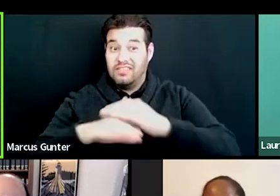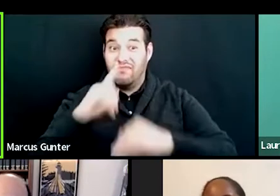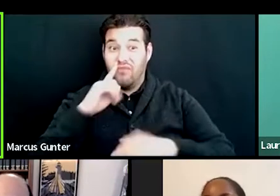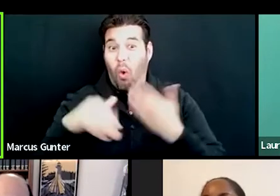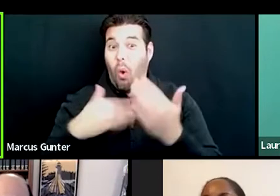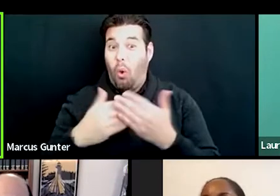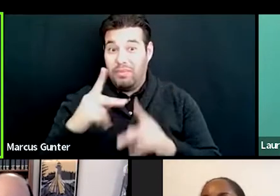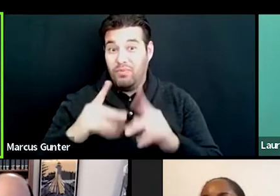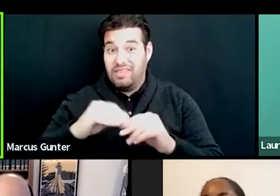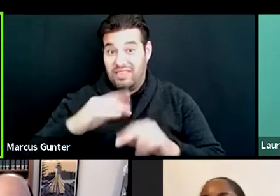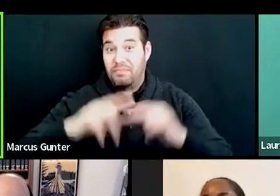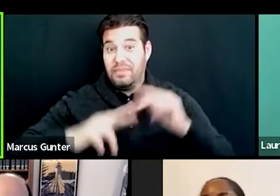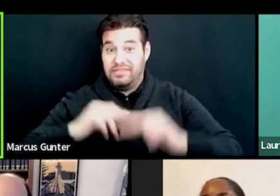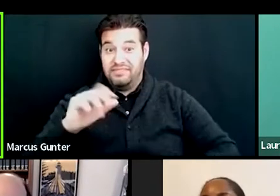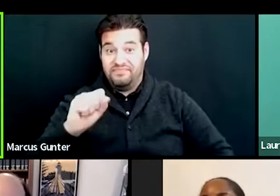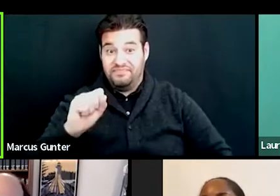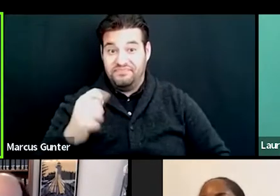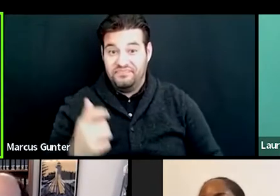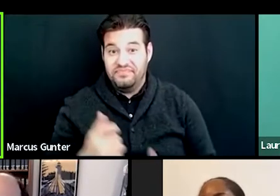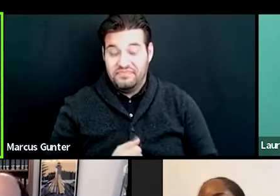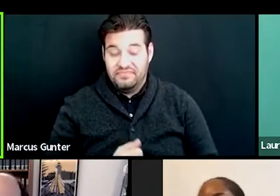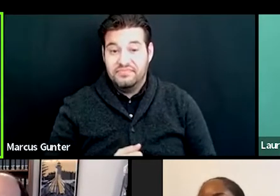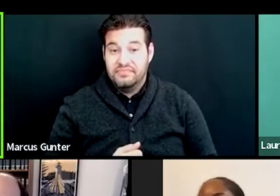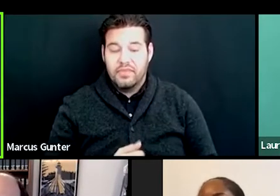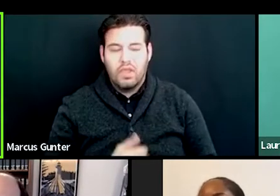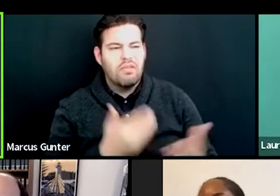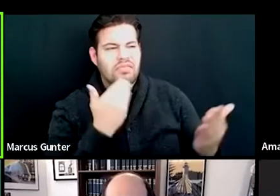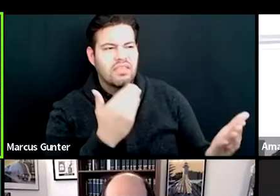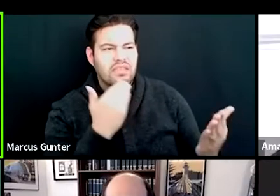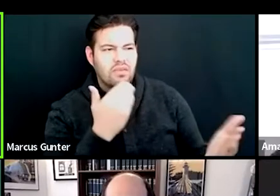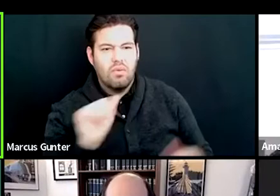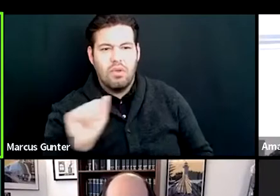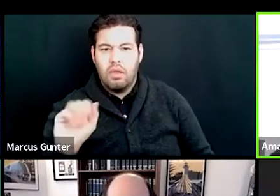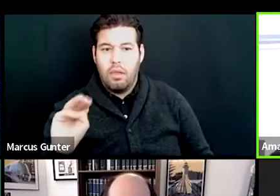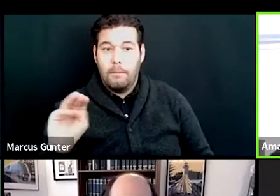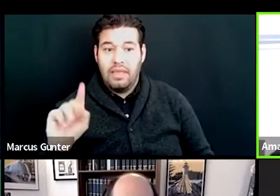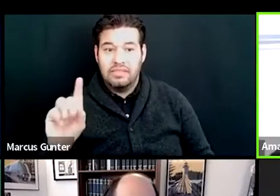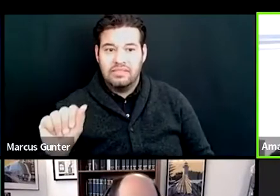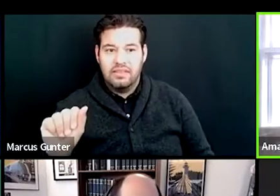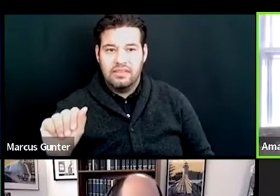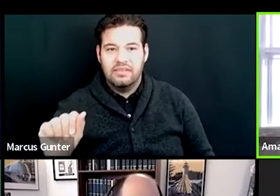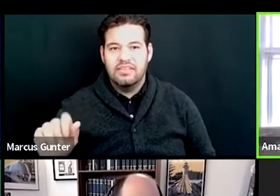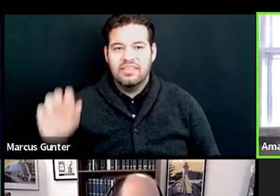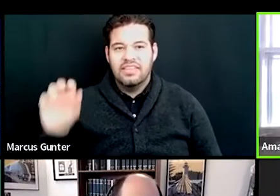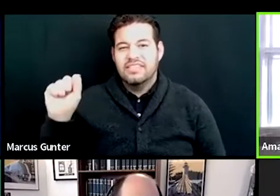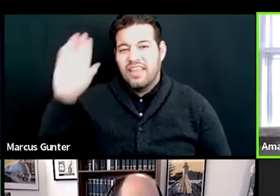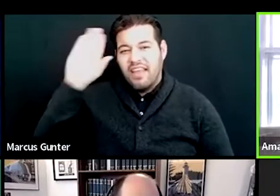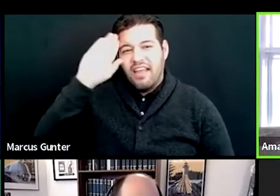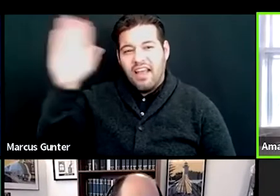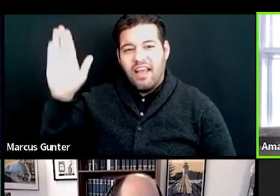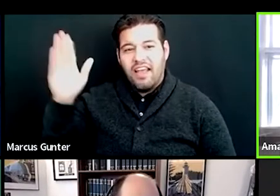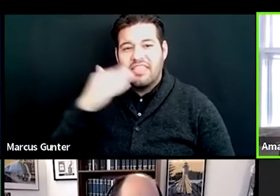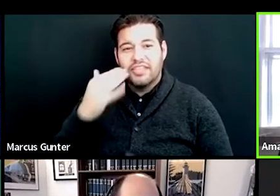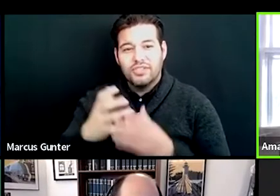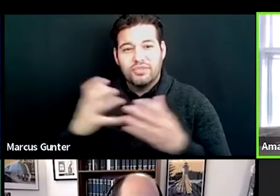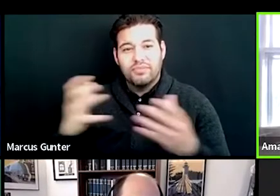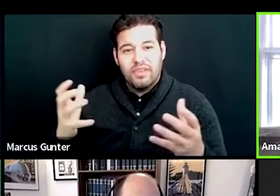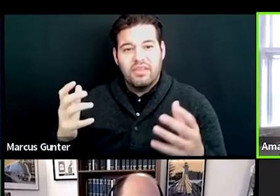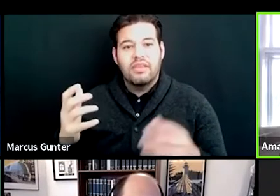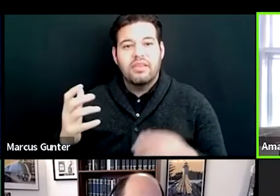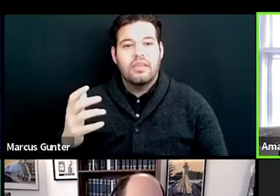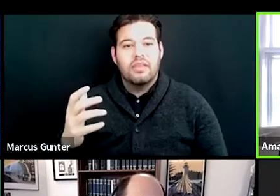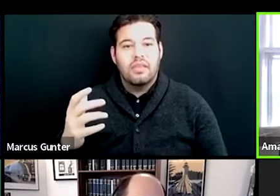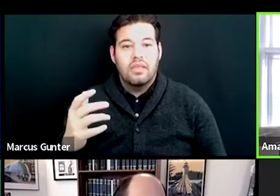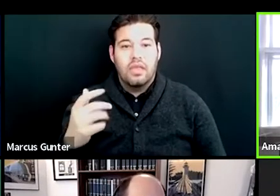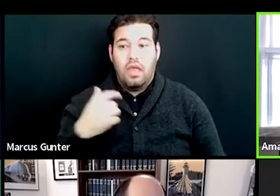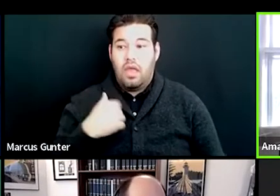Good. Thank you. Thank you. I see Amanda has your hand up. Amanda. Yes. Hi. Thank you so much. Amanda Garcia with the